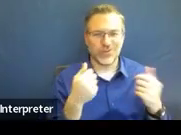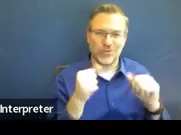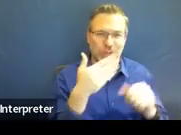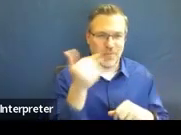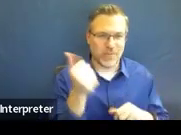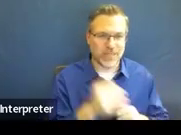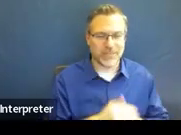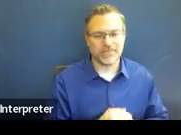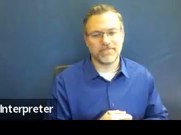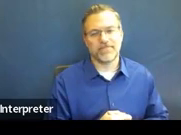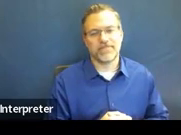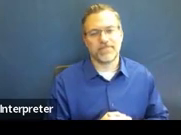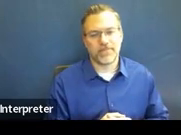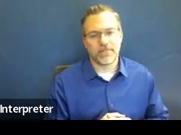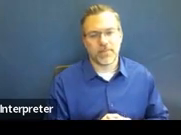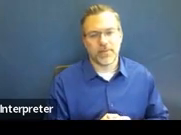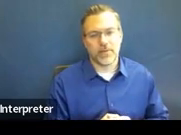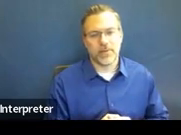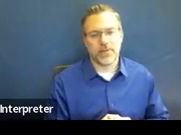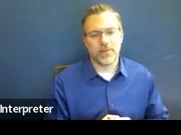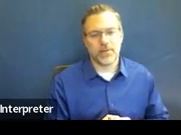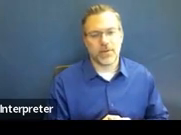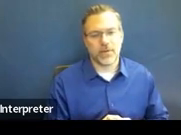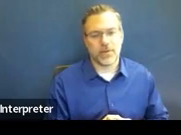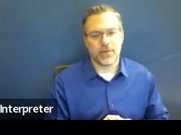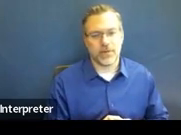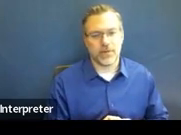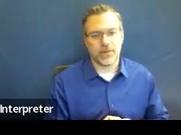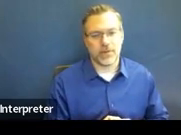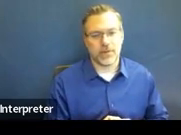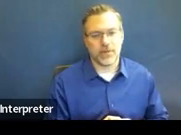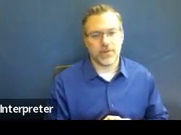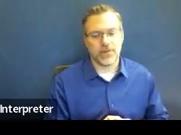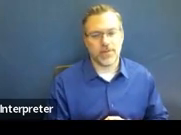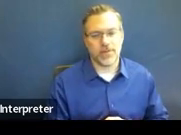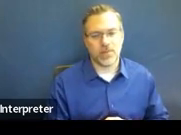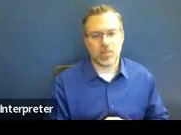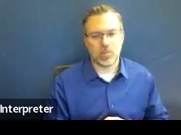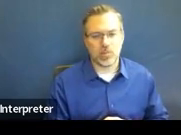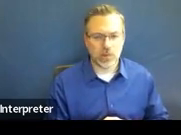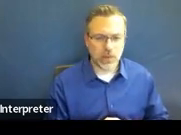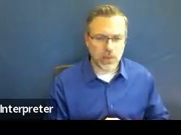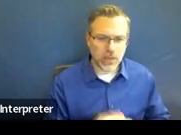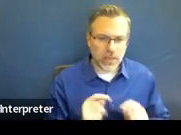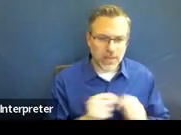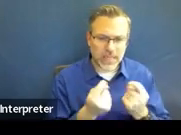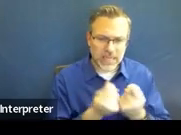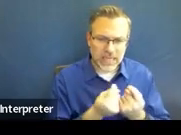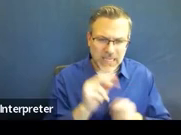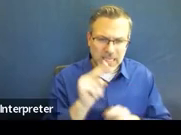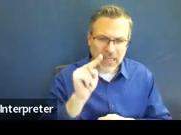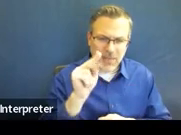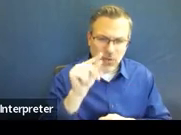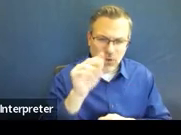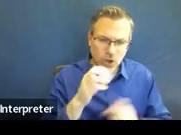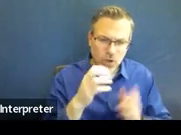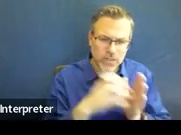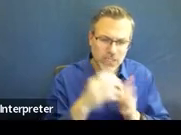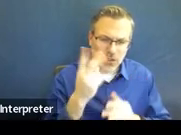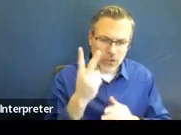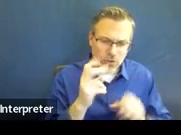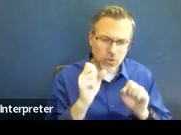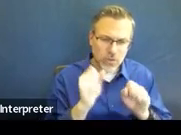Okay. Can the team note in Section 2 that the parent waived their right to seven days prior notice of the